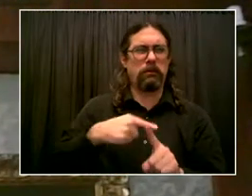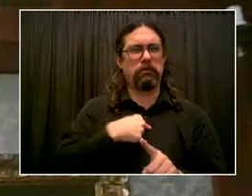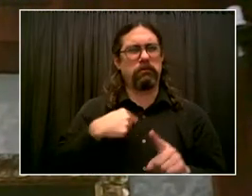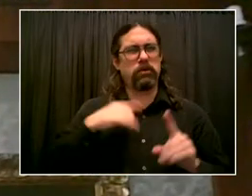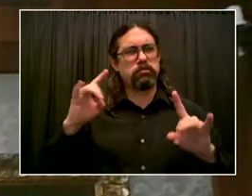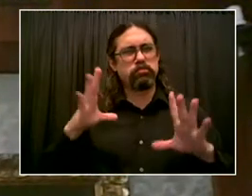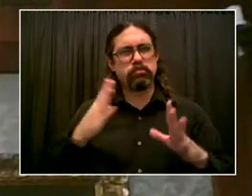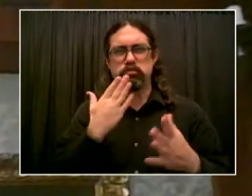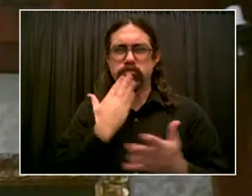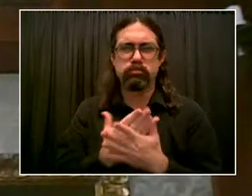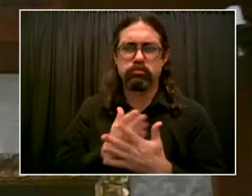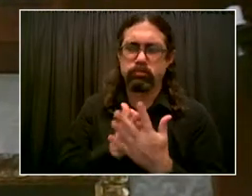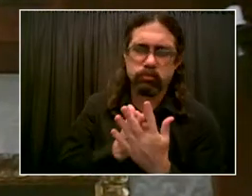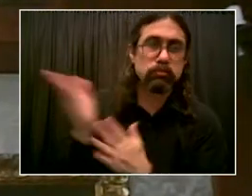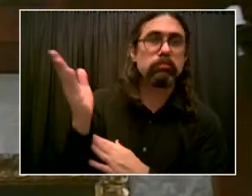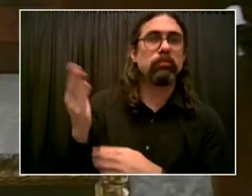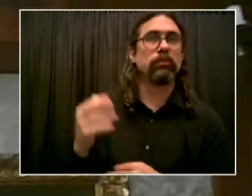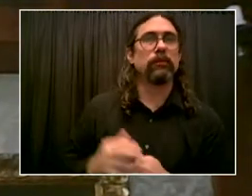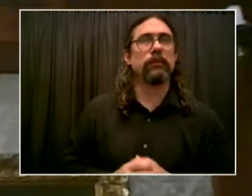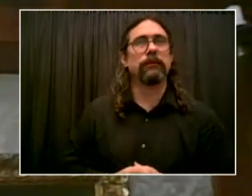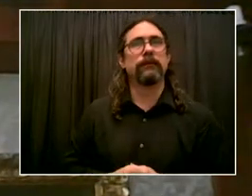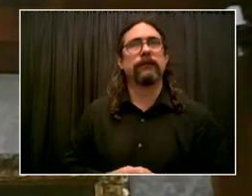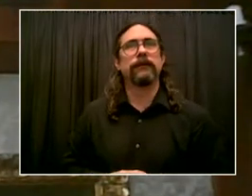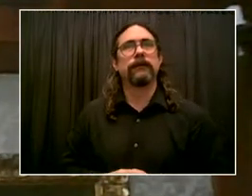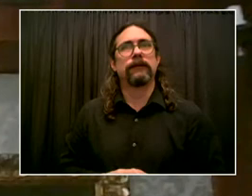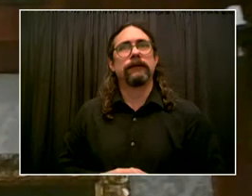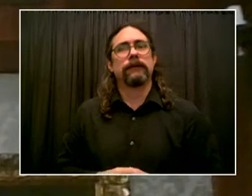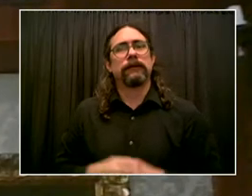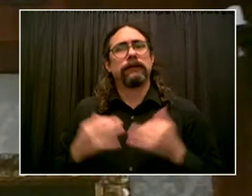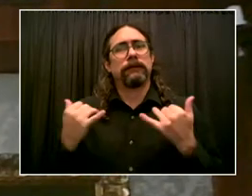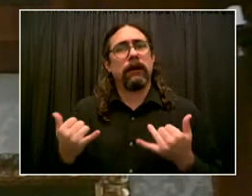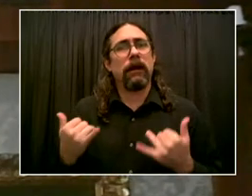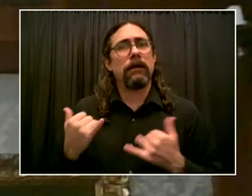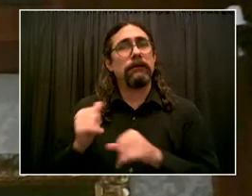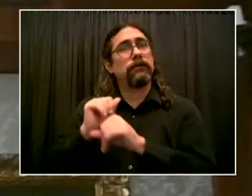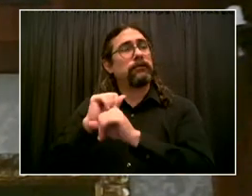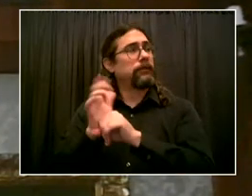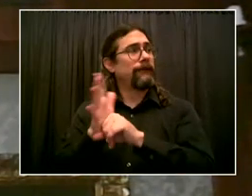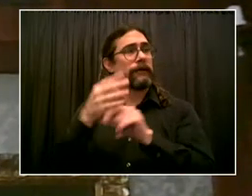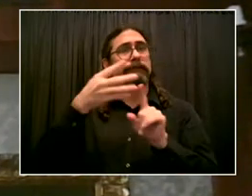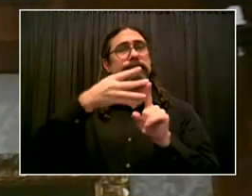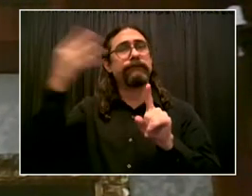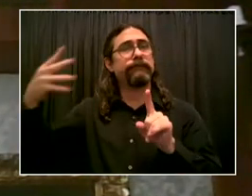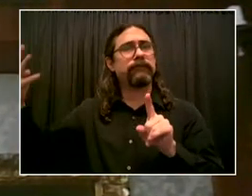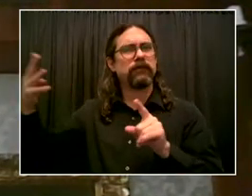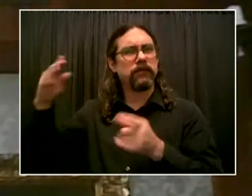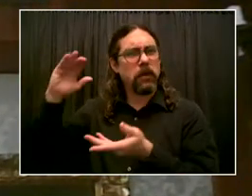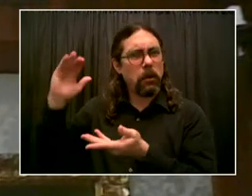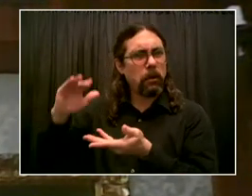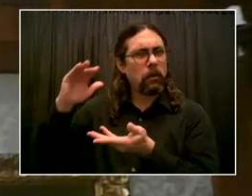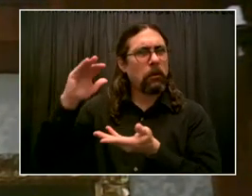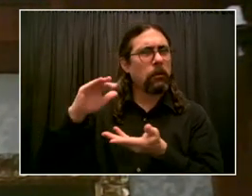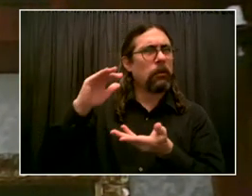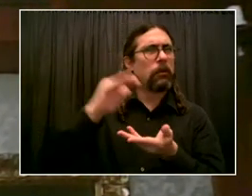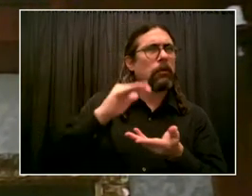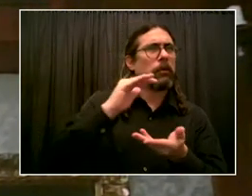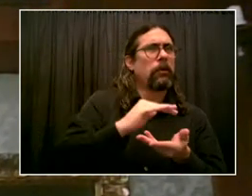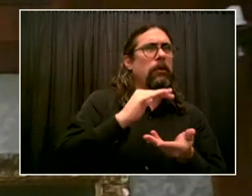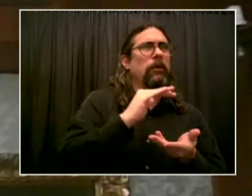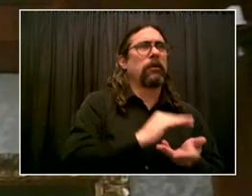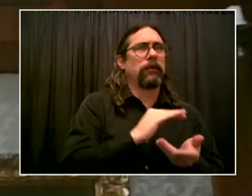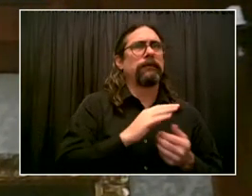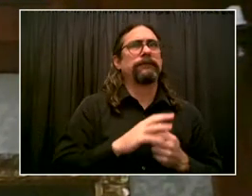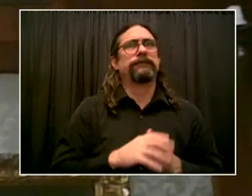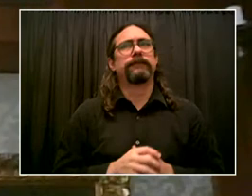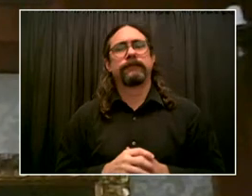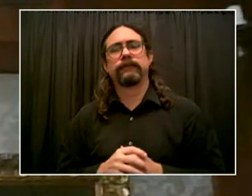and new cases are at an all-time low because we're doing the right things on the front line and everyday New Yorkers. And so,